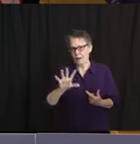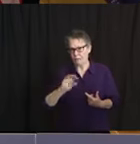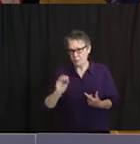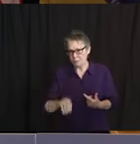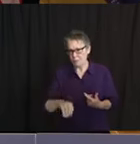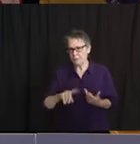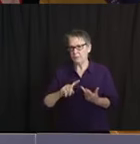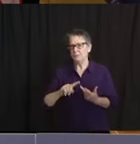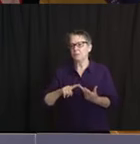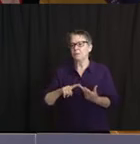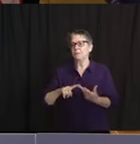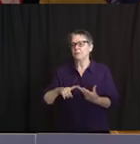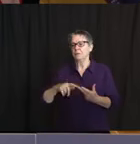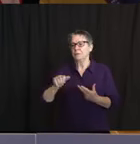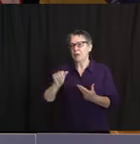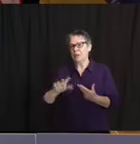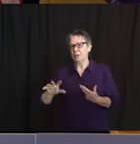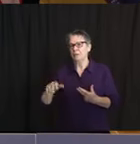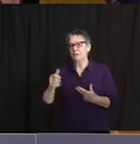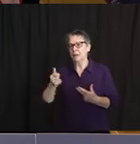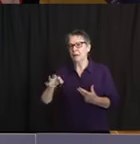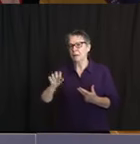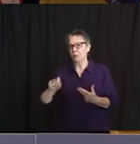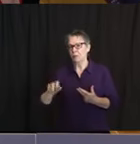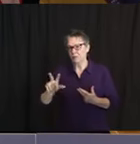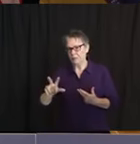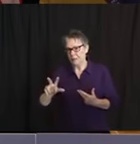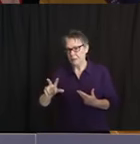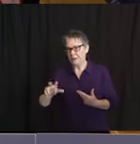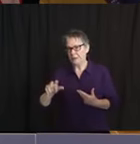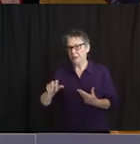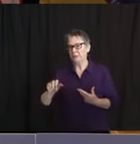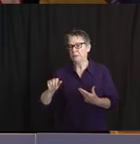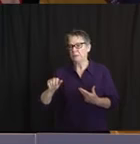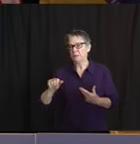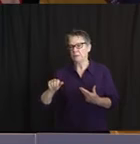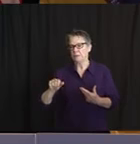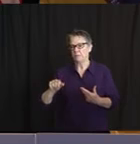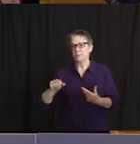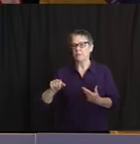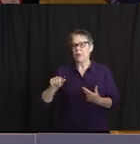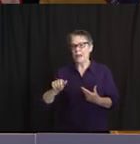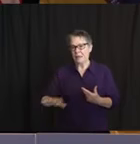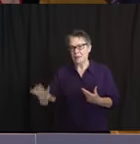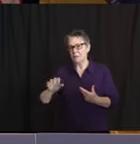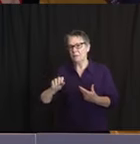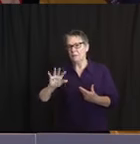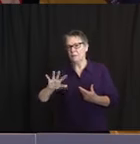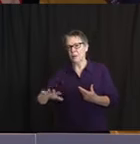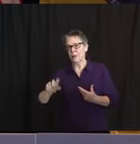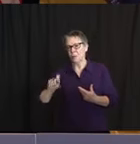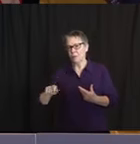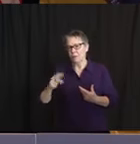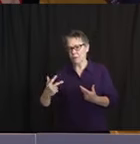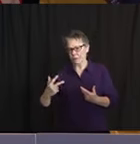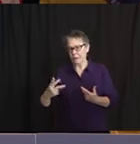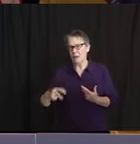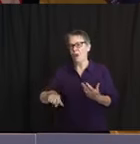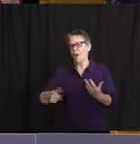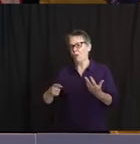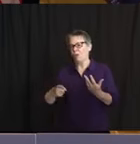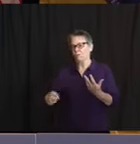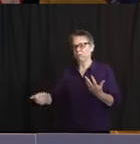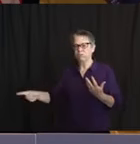5.5. Other,.4. At the state veterans homes, among a census of 658,